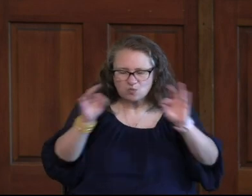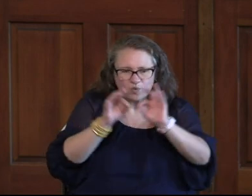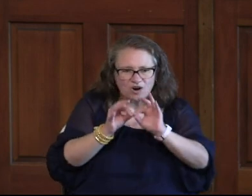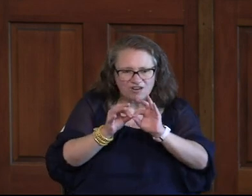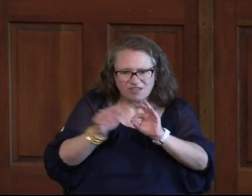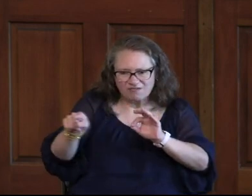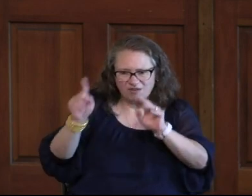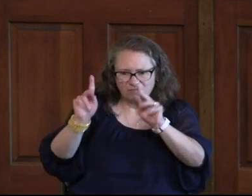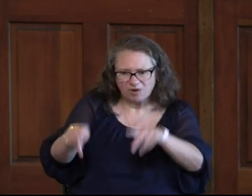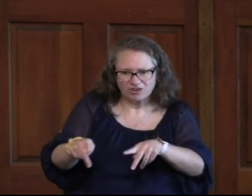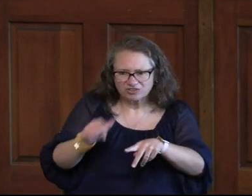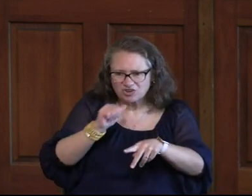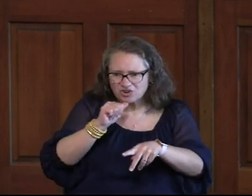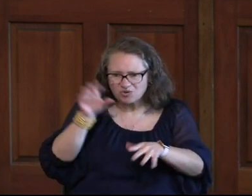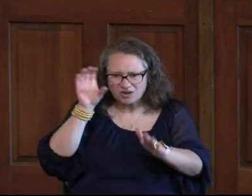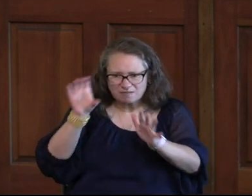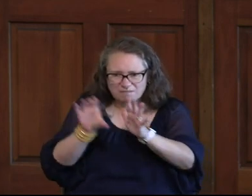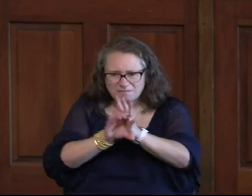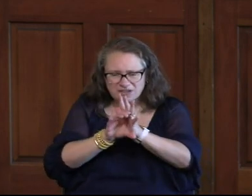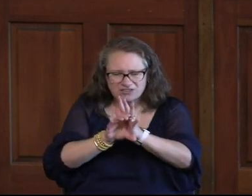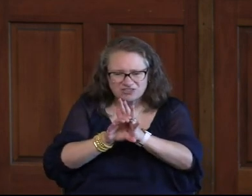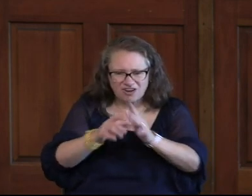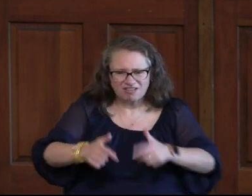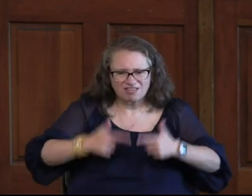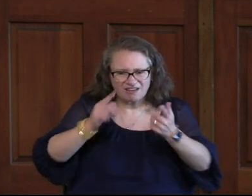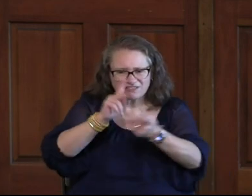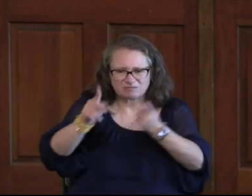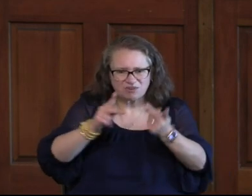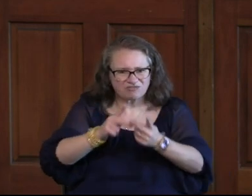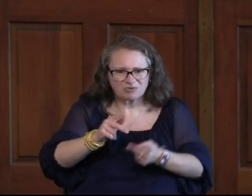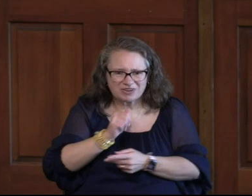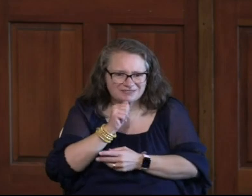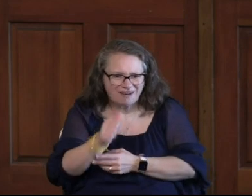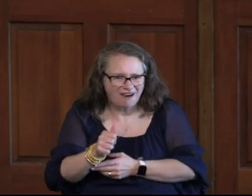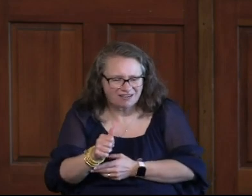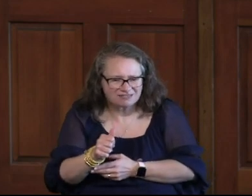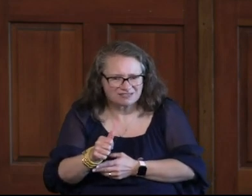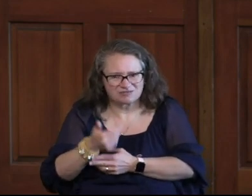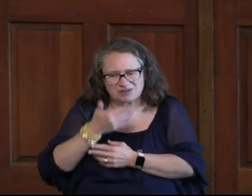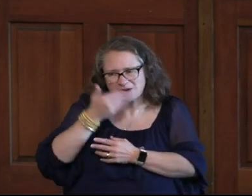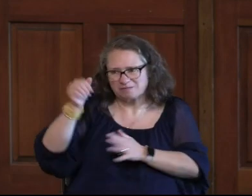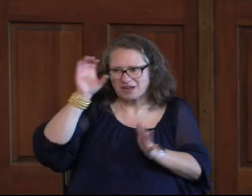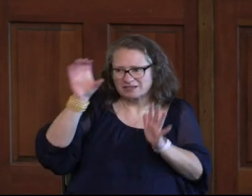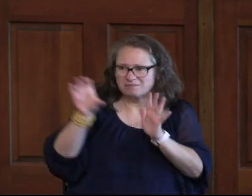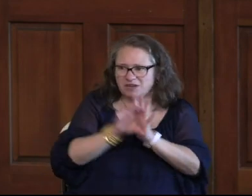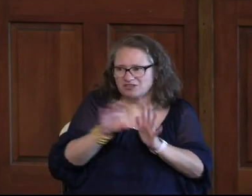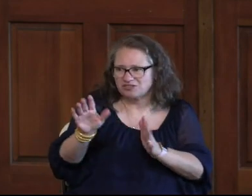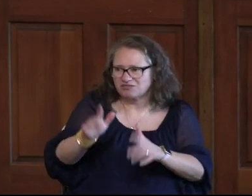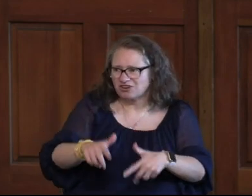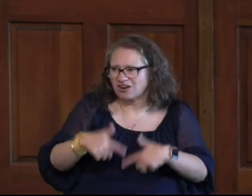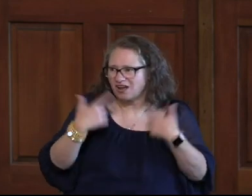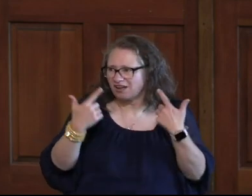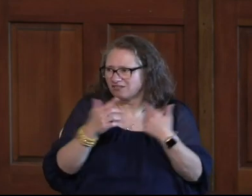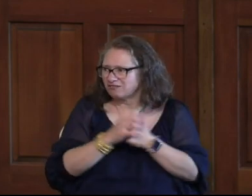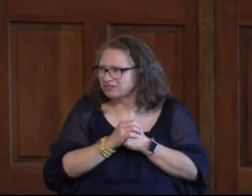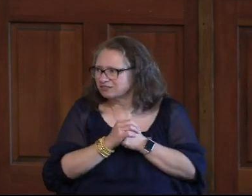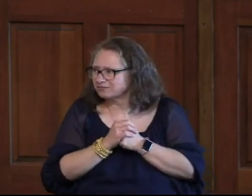Fallen Person That Wants To Airbrush Their Life That Wants To Give You The Best Picture Of Their Life